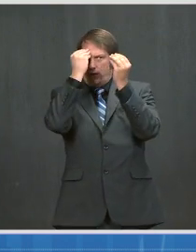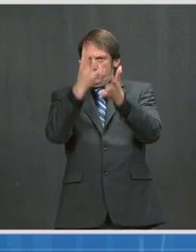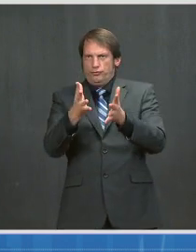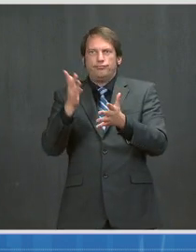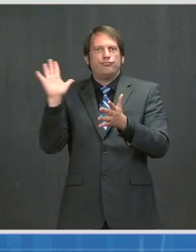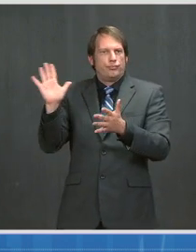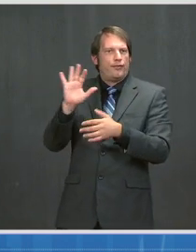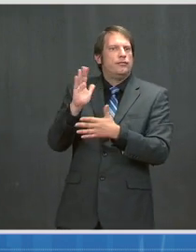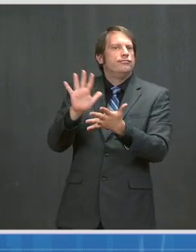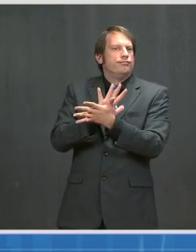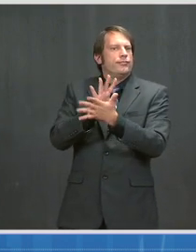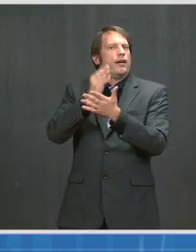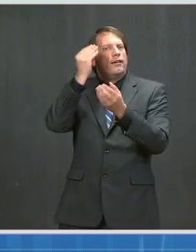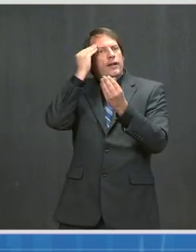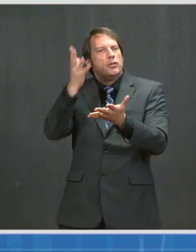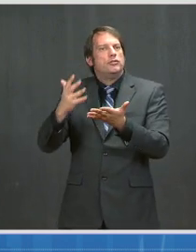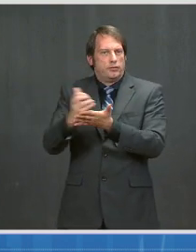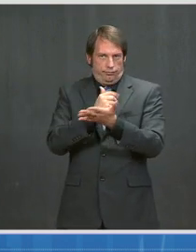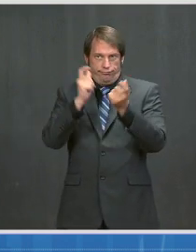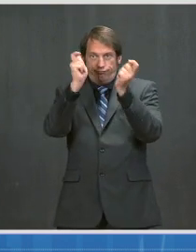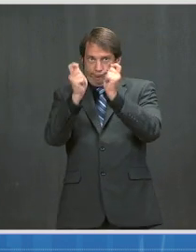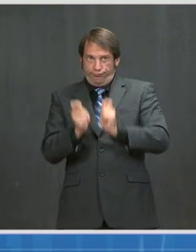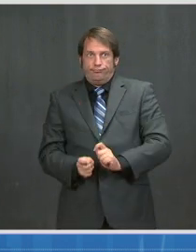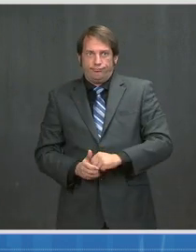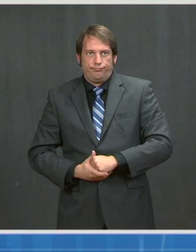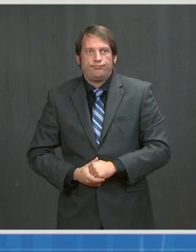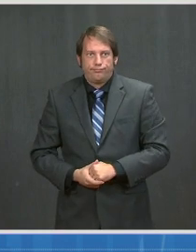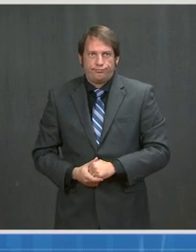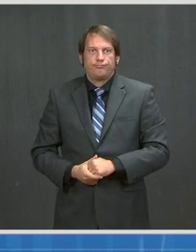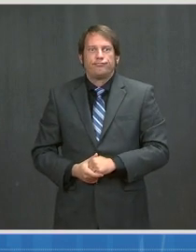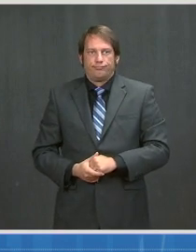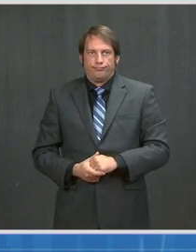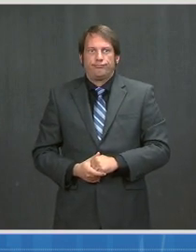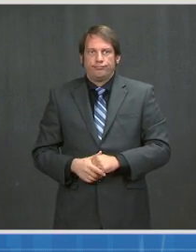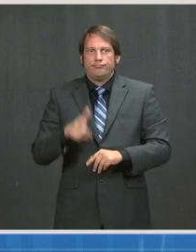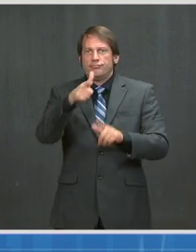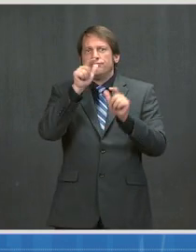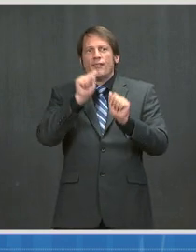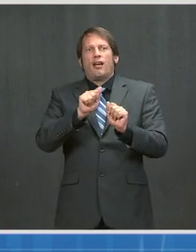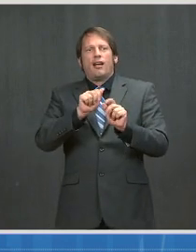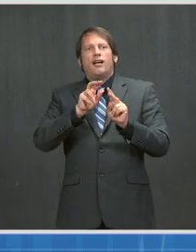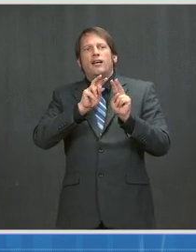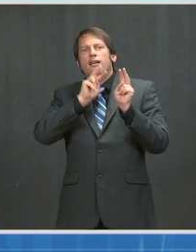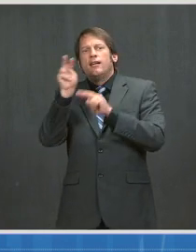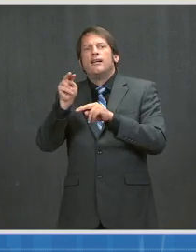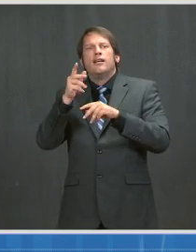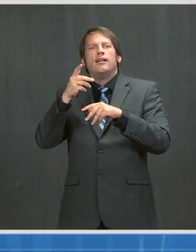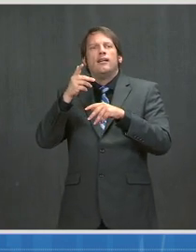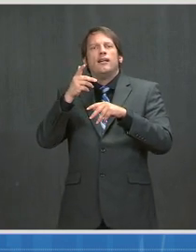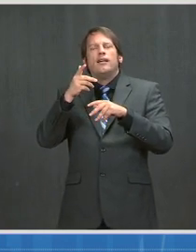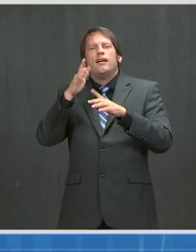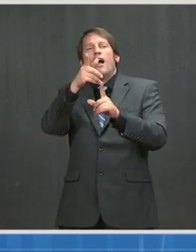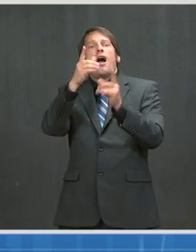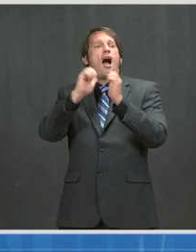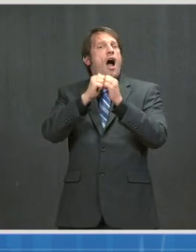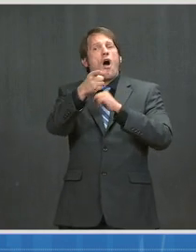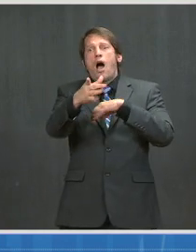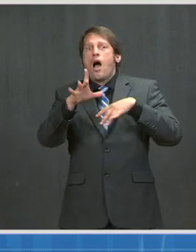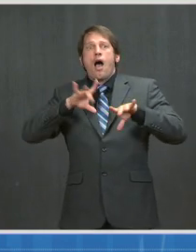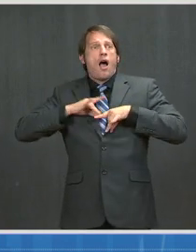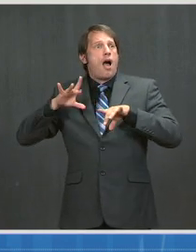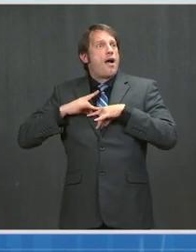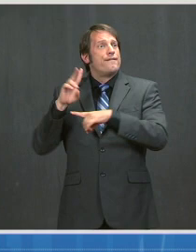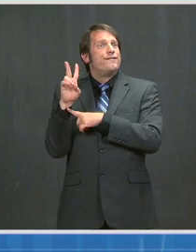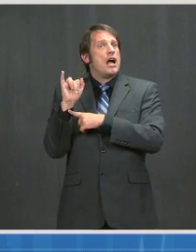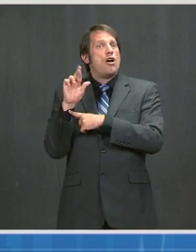affected with the virus that causes COVID-19 through contact with contaminated surfaces and objects. However, evidence has demonstrated